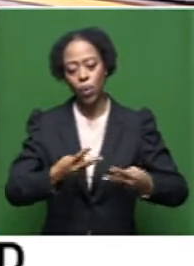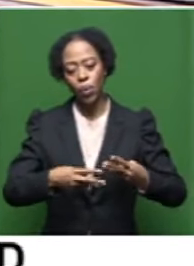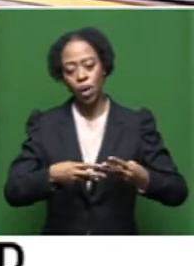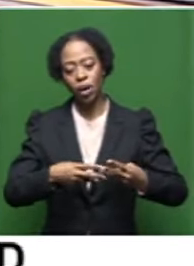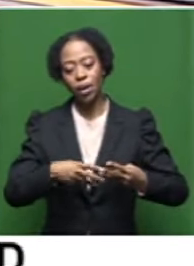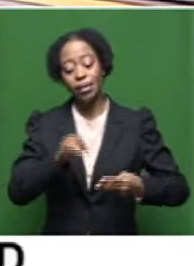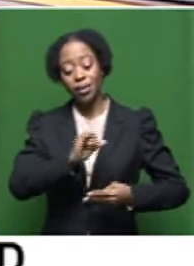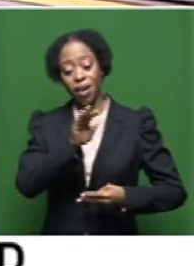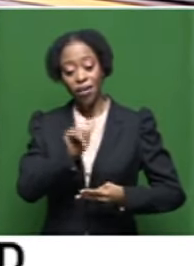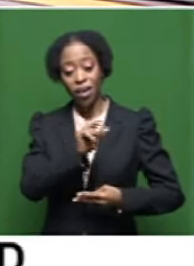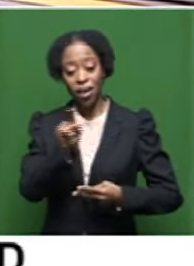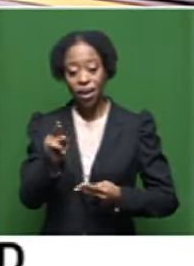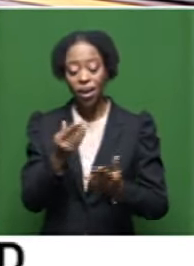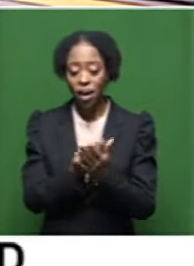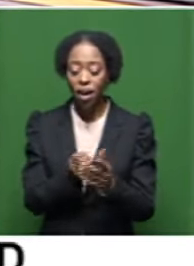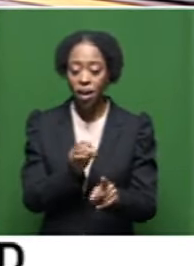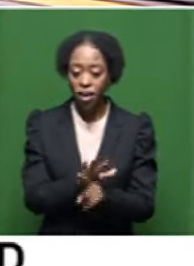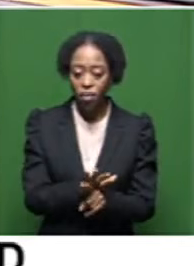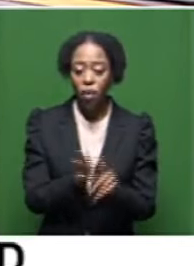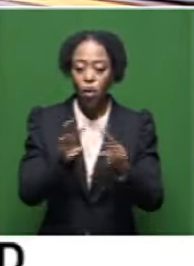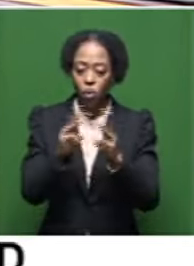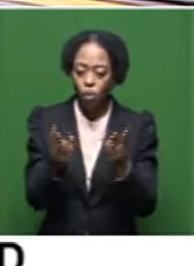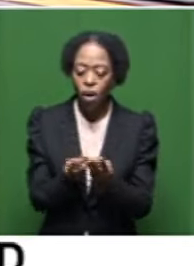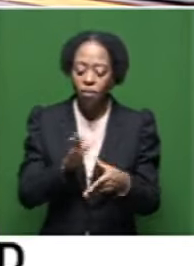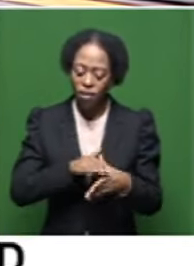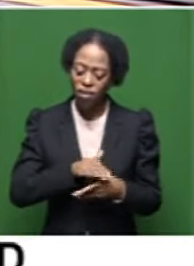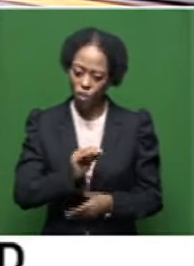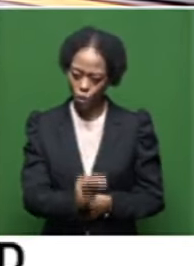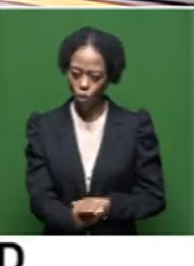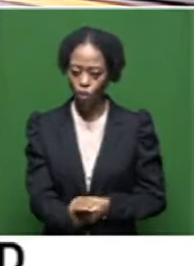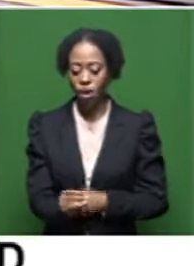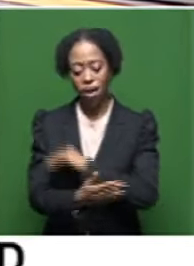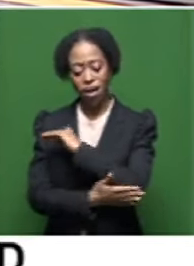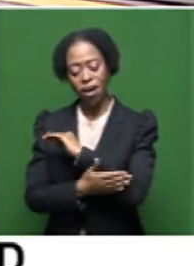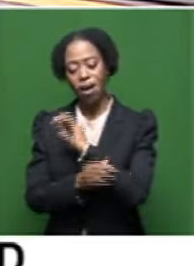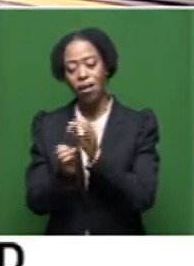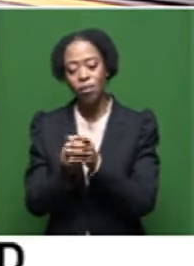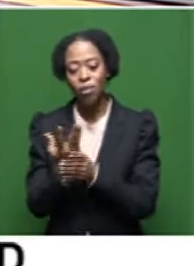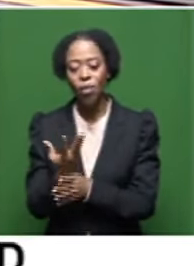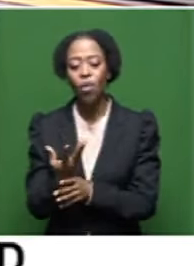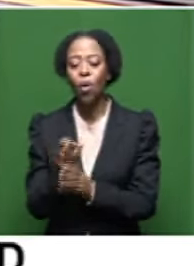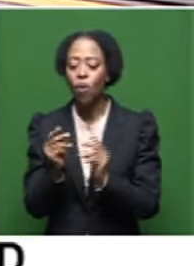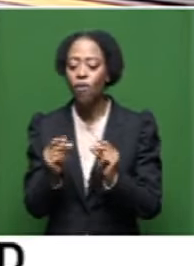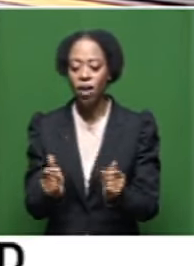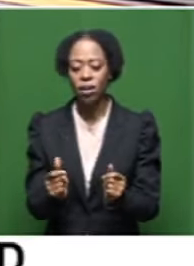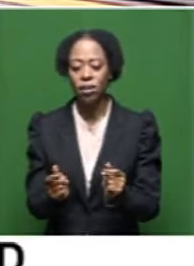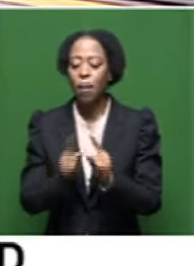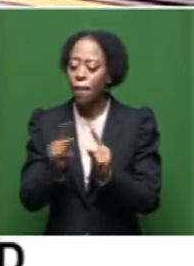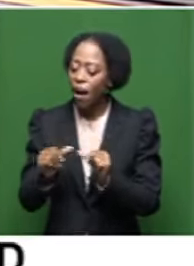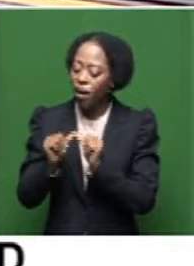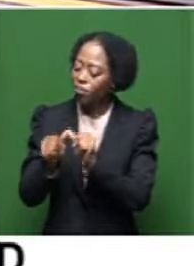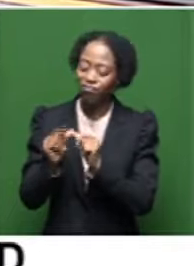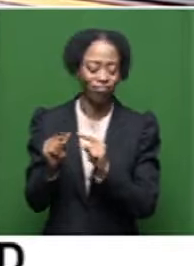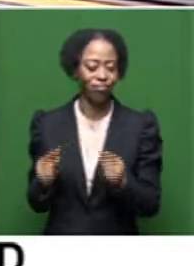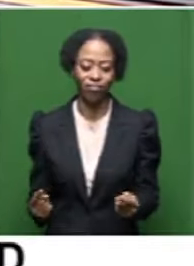African artists are able to make such a major impact globally. This country produces artists faster than it can sustain